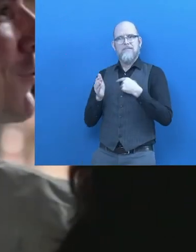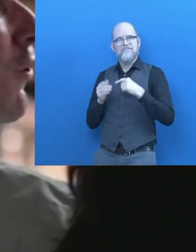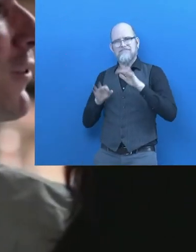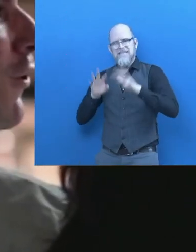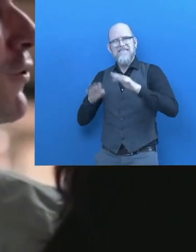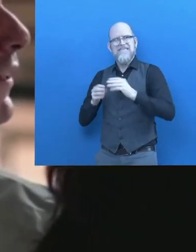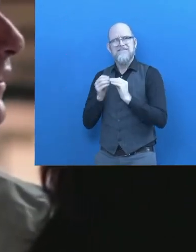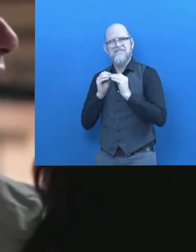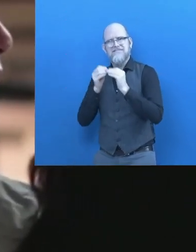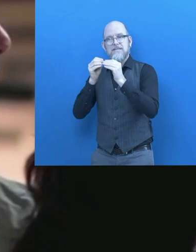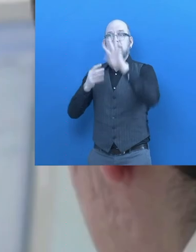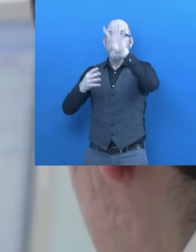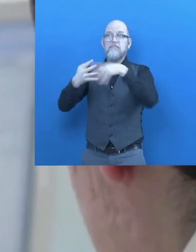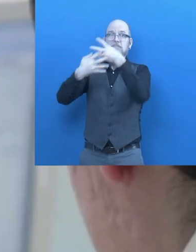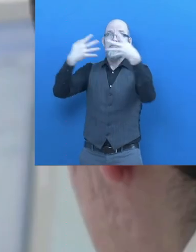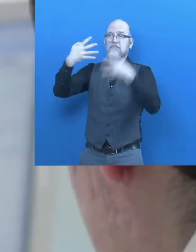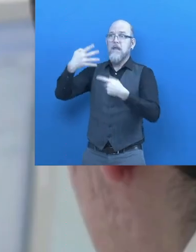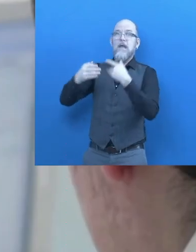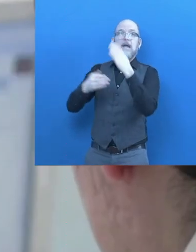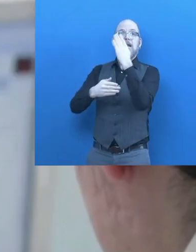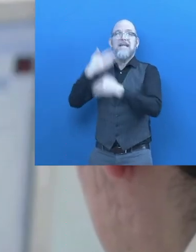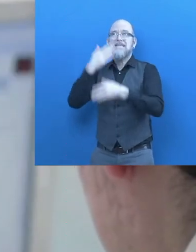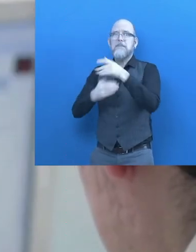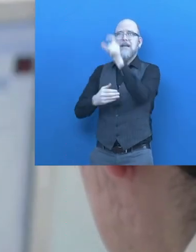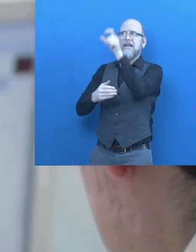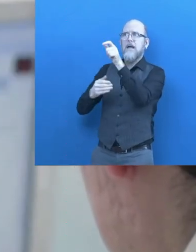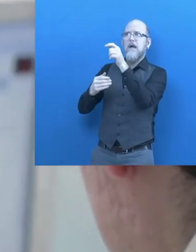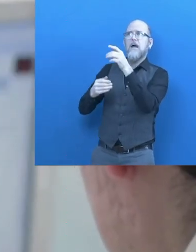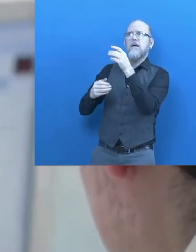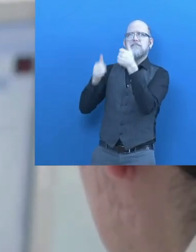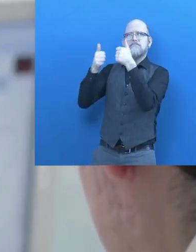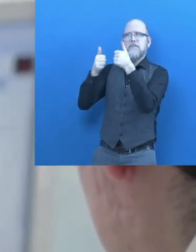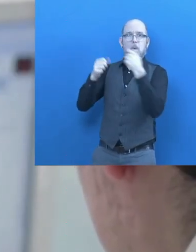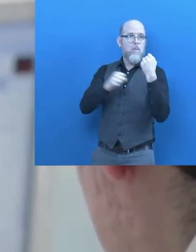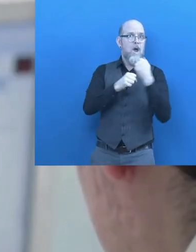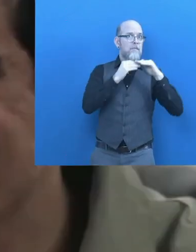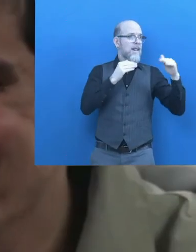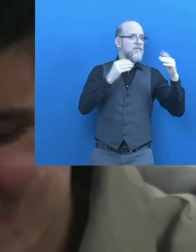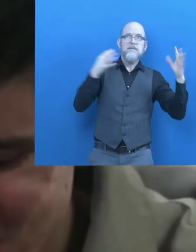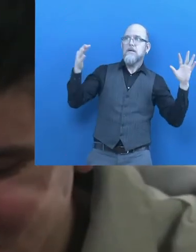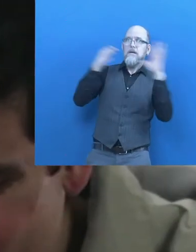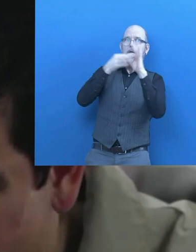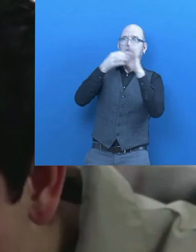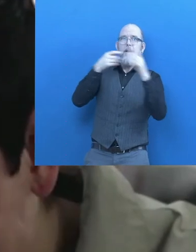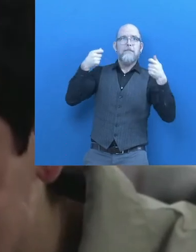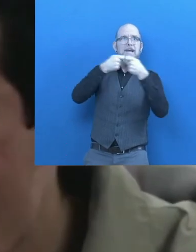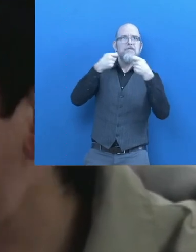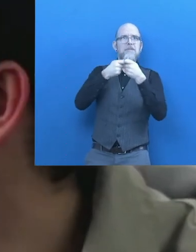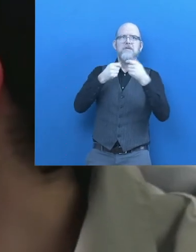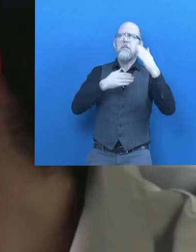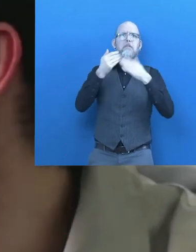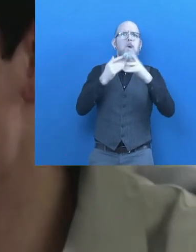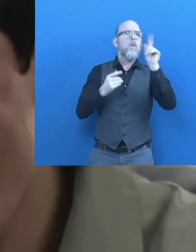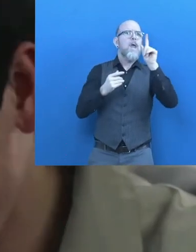that we are able to match the right candidate with each job opportunity everywhere in Brazil and why not